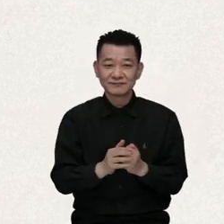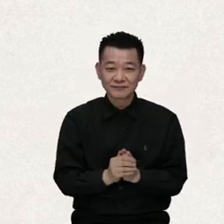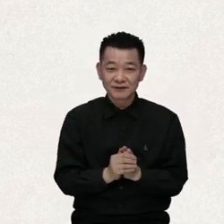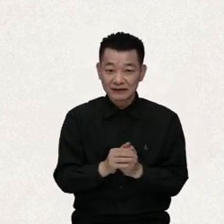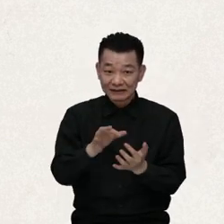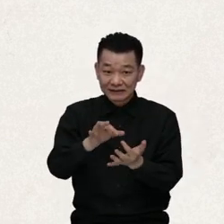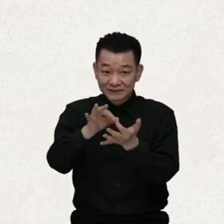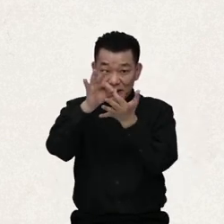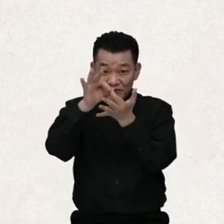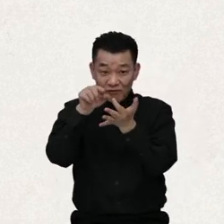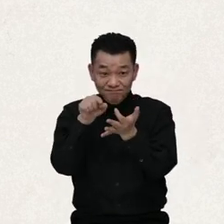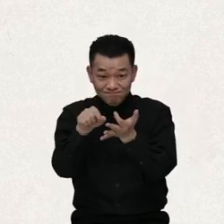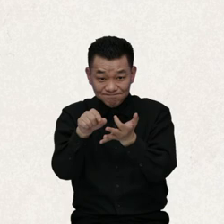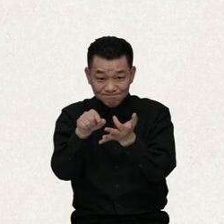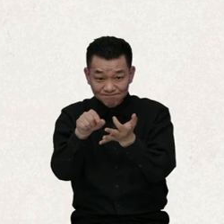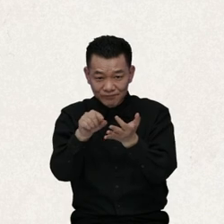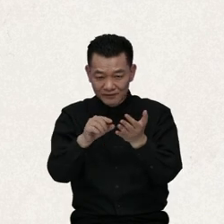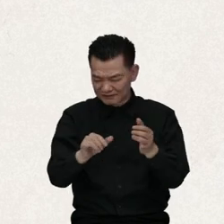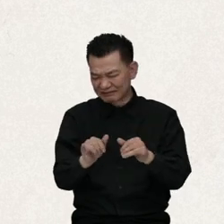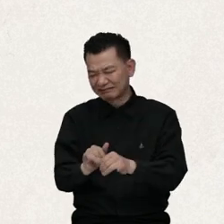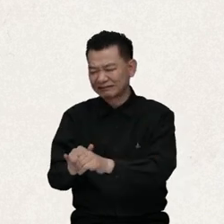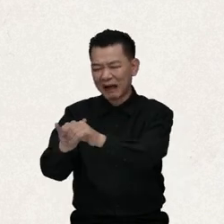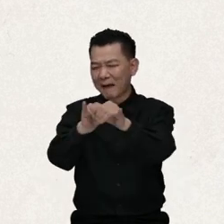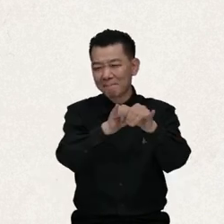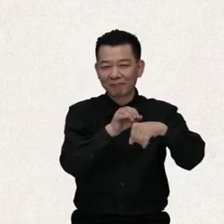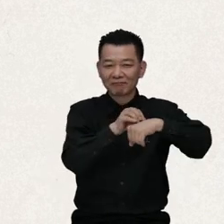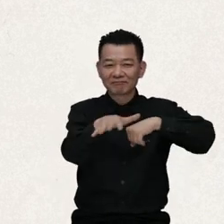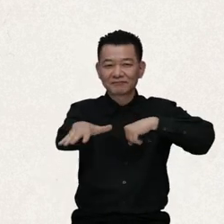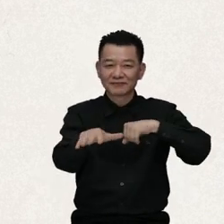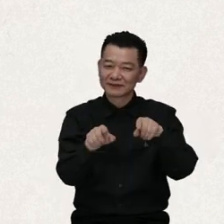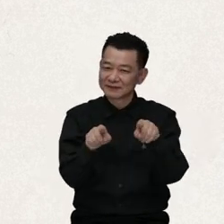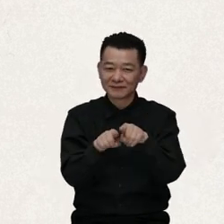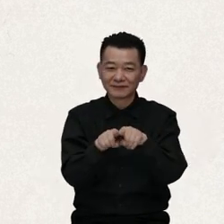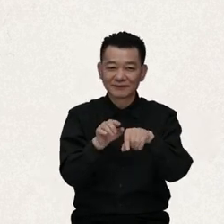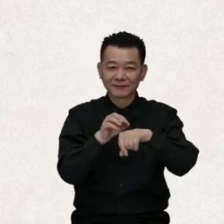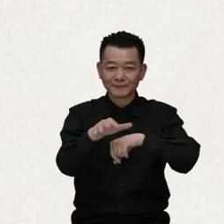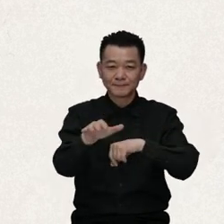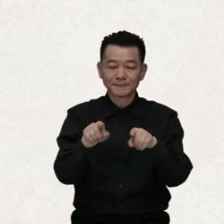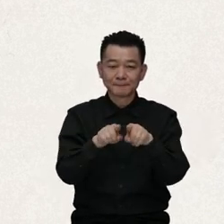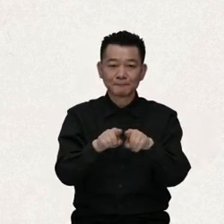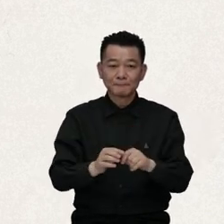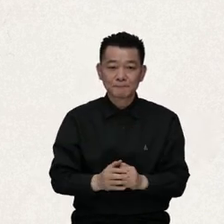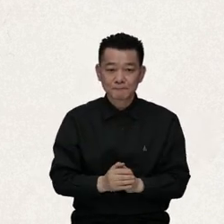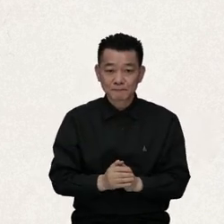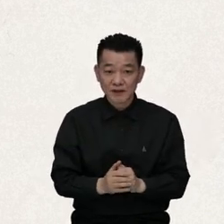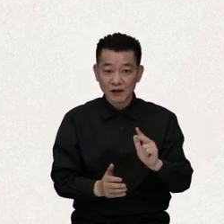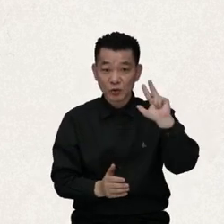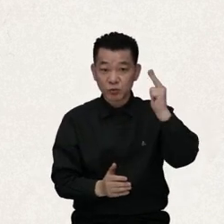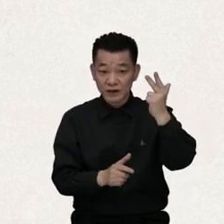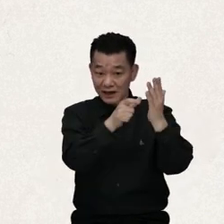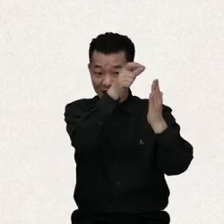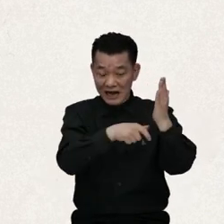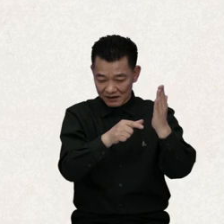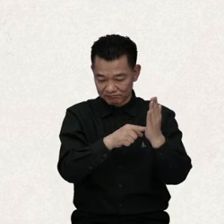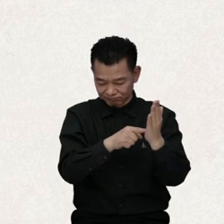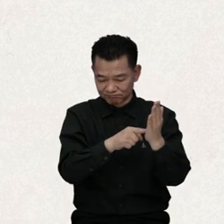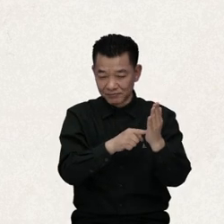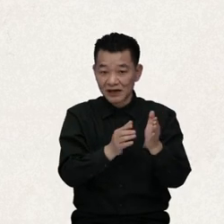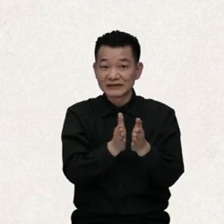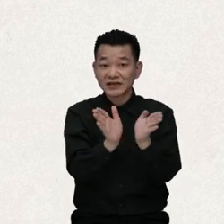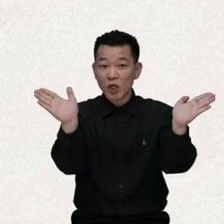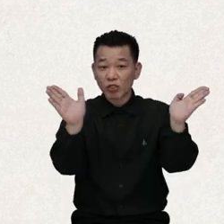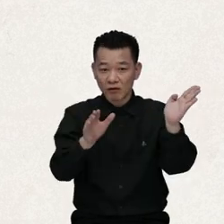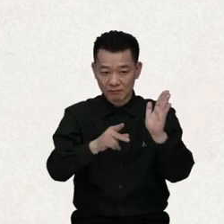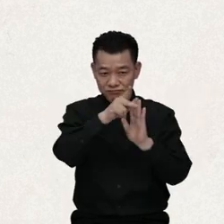Among these, there are specific articles that affect all the other articles. Article 3. General